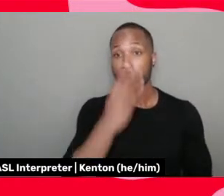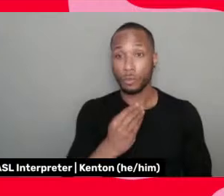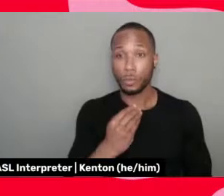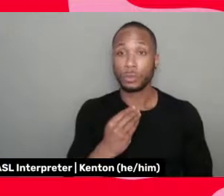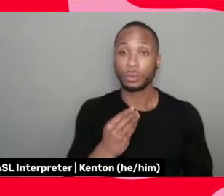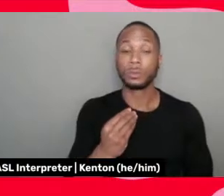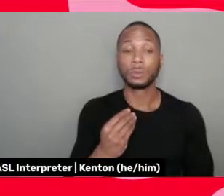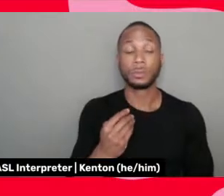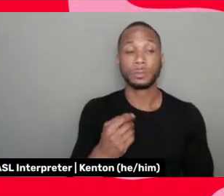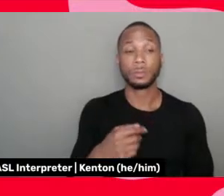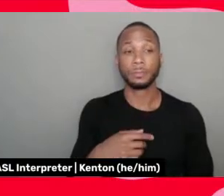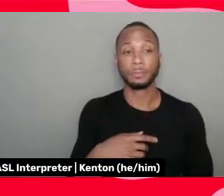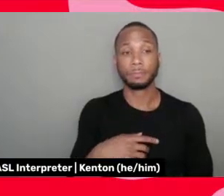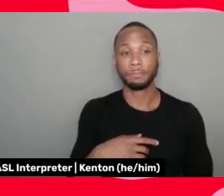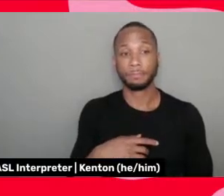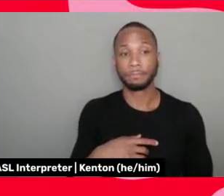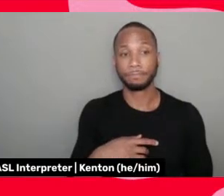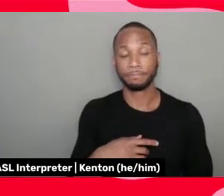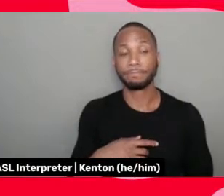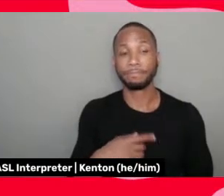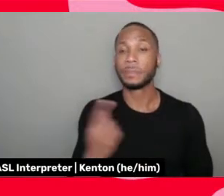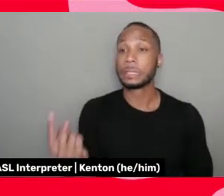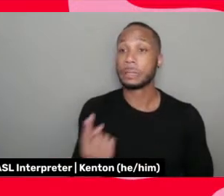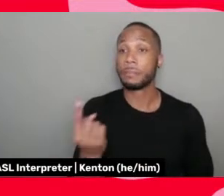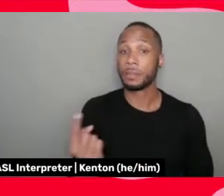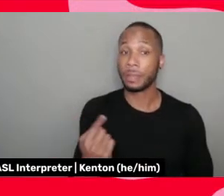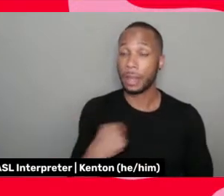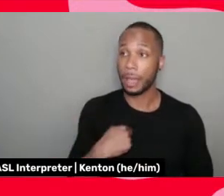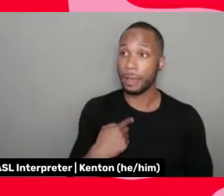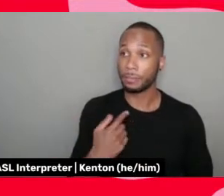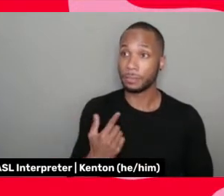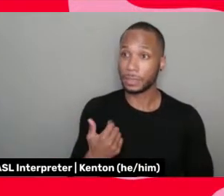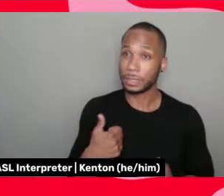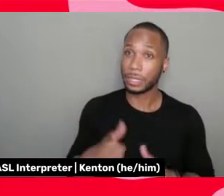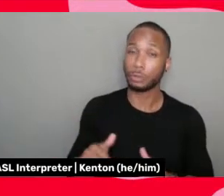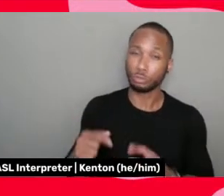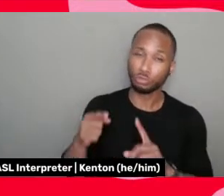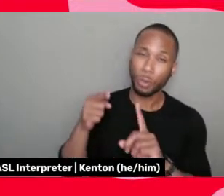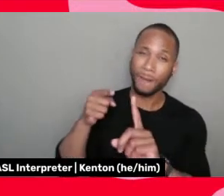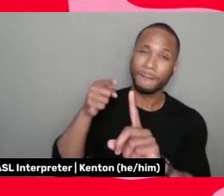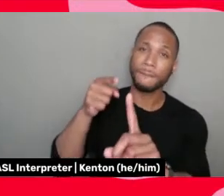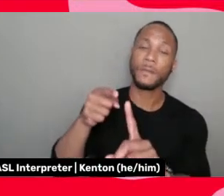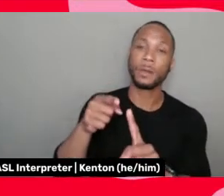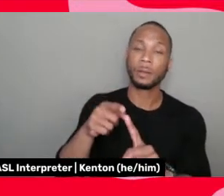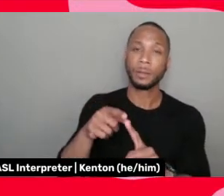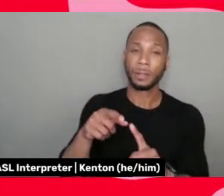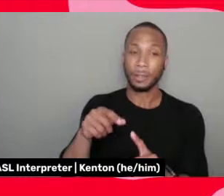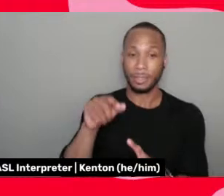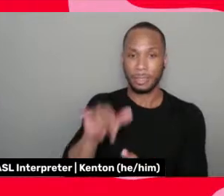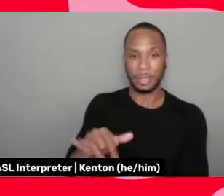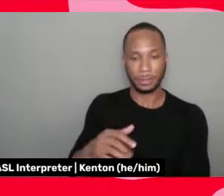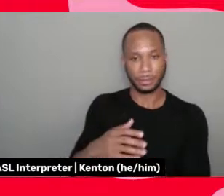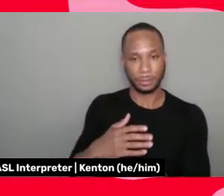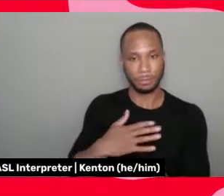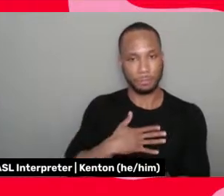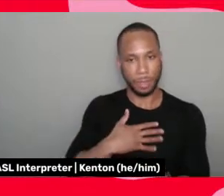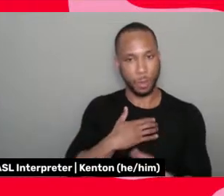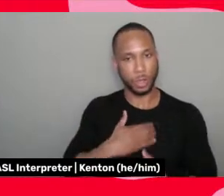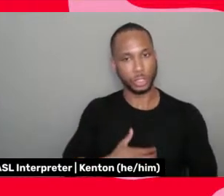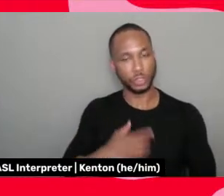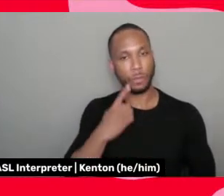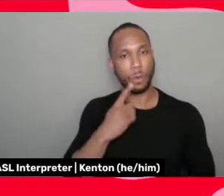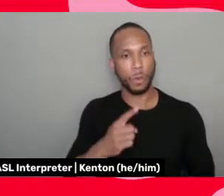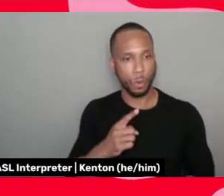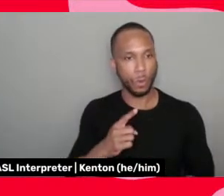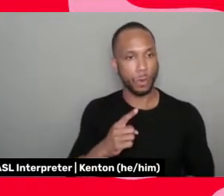And it's something that, that I, I definitely am still striving for. It's, it is the, and that is my, my wish for,